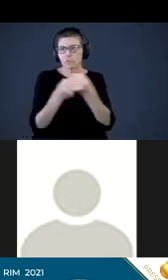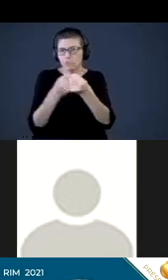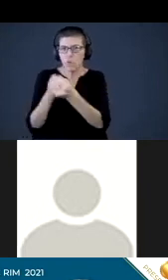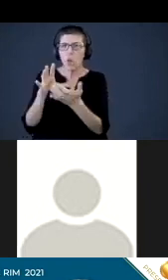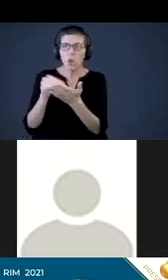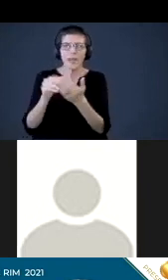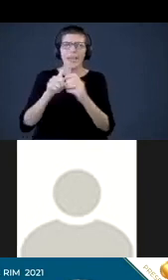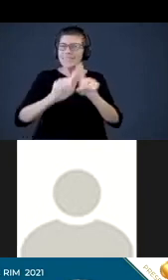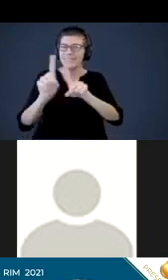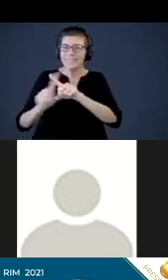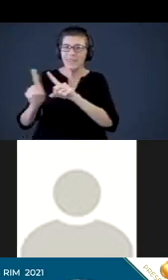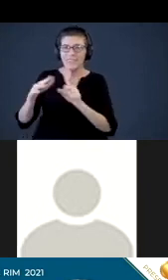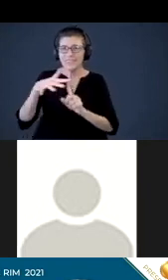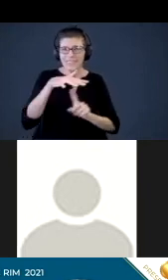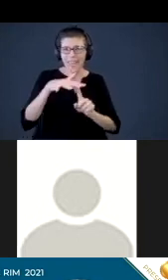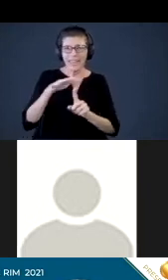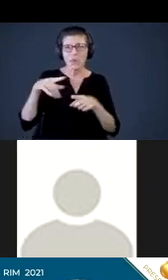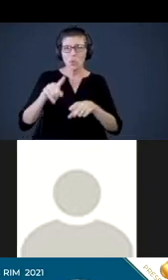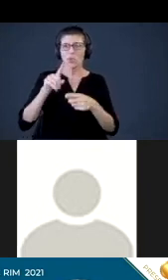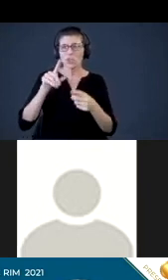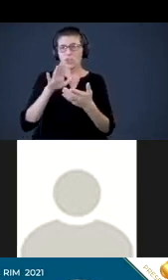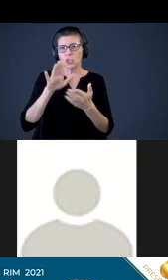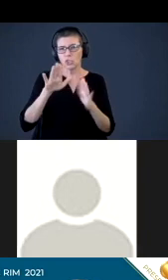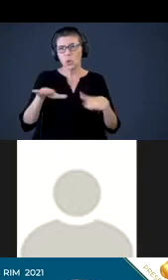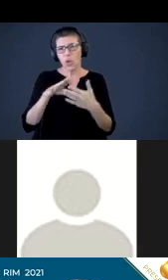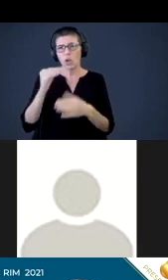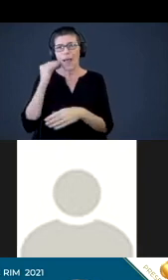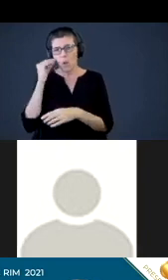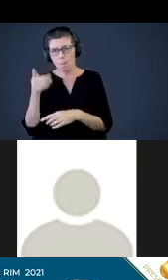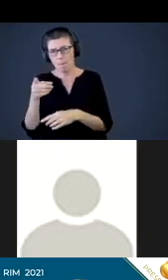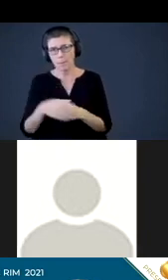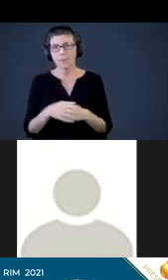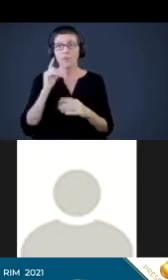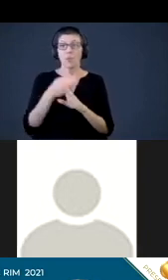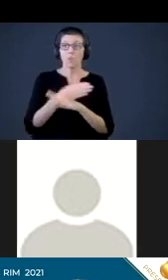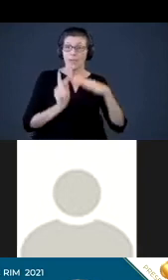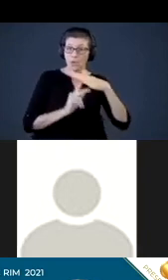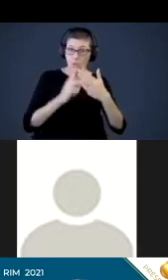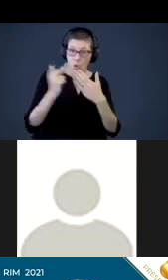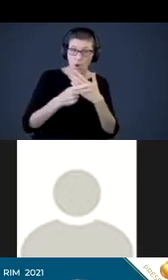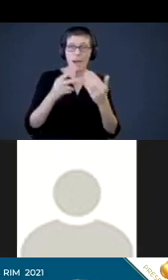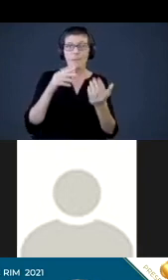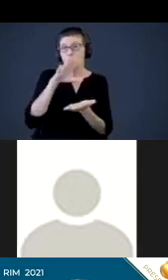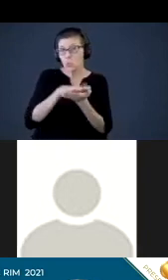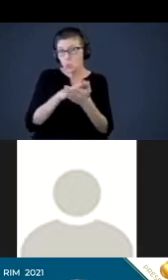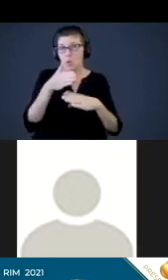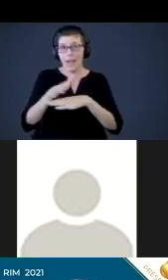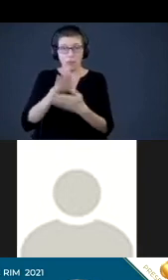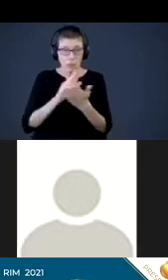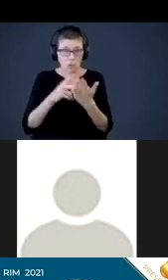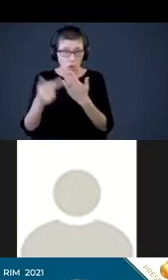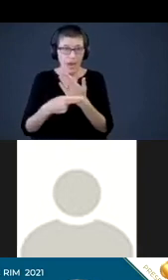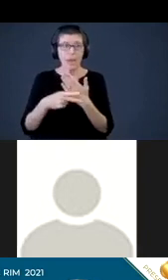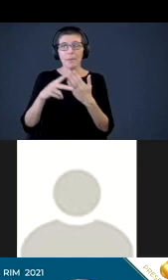children learn at home, in pre-kindergarten programs, in school, in after school programs, in faith-based